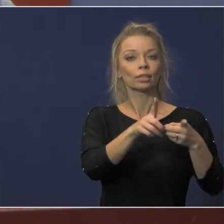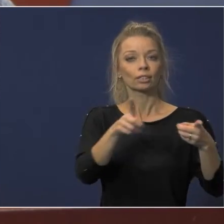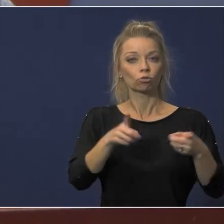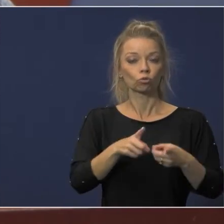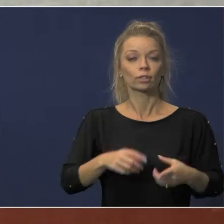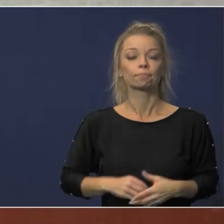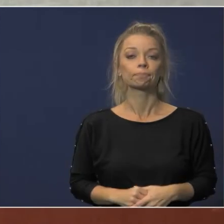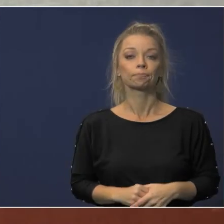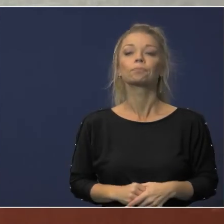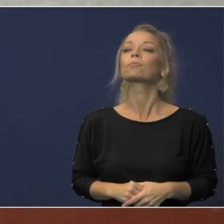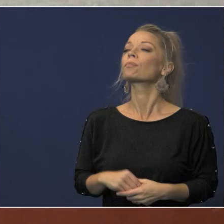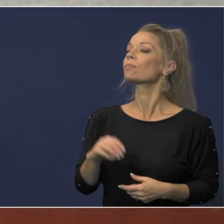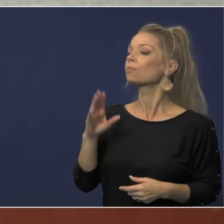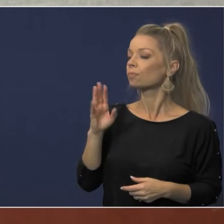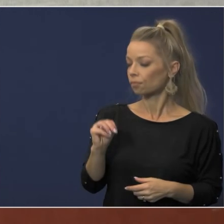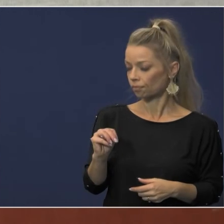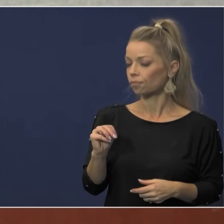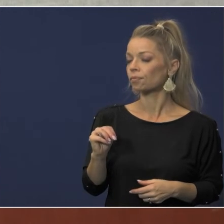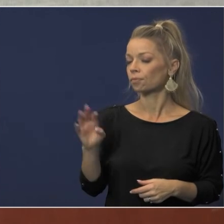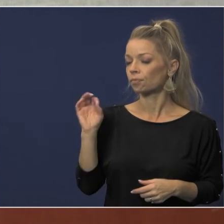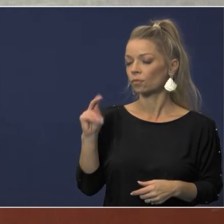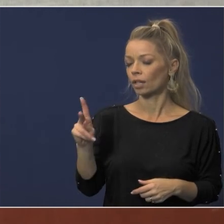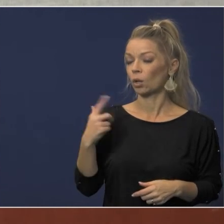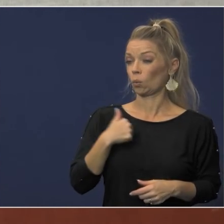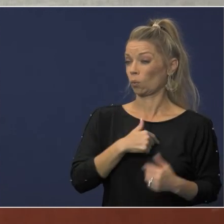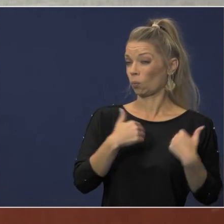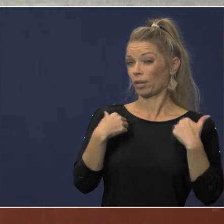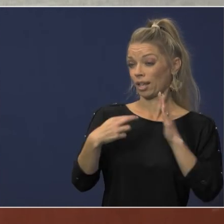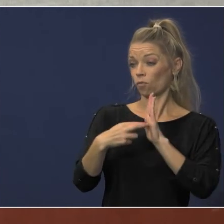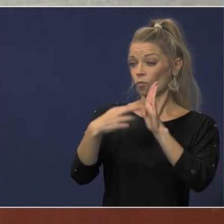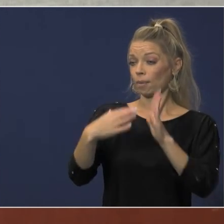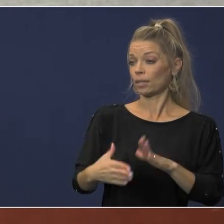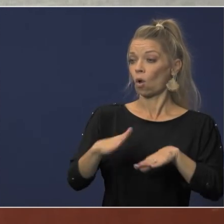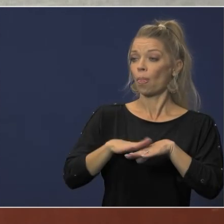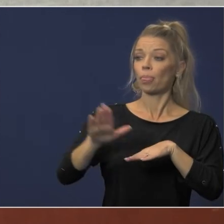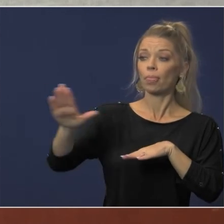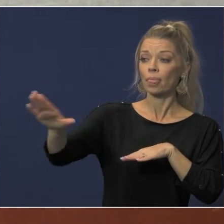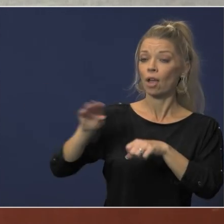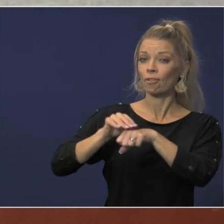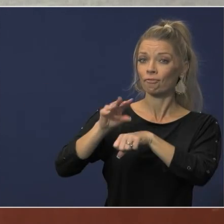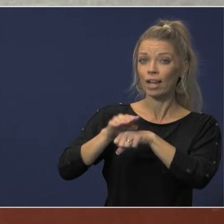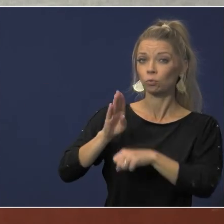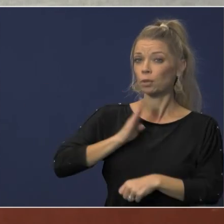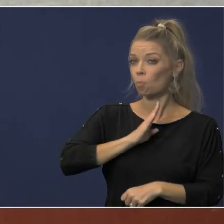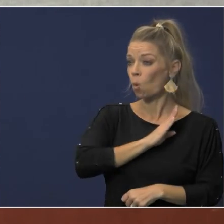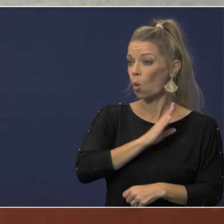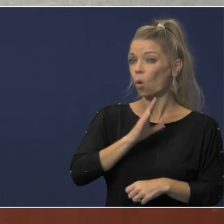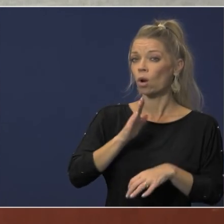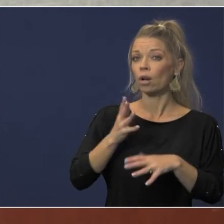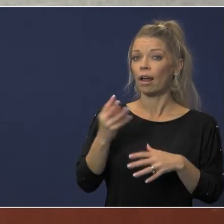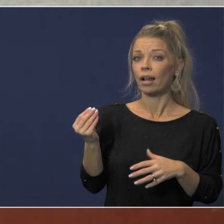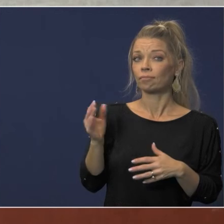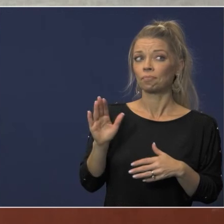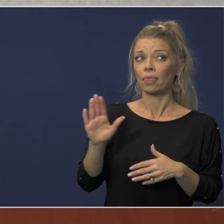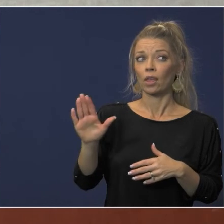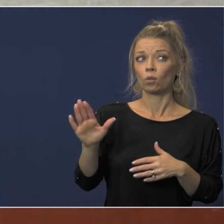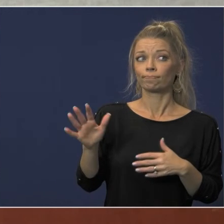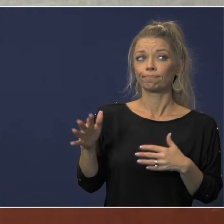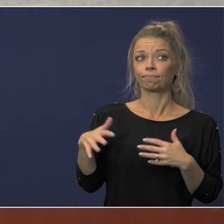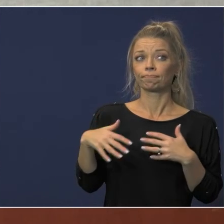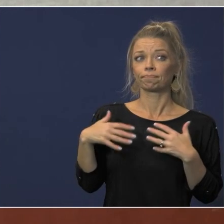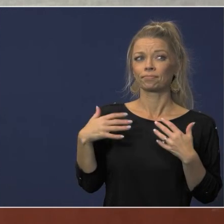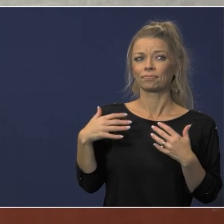um okay who is the do we have representatives on their advisory board and on their um